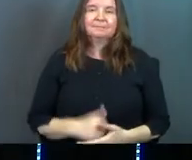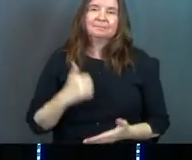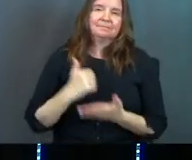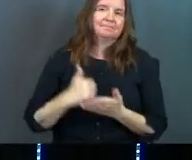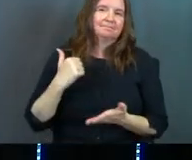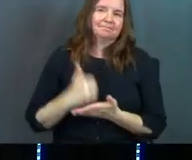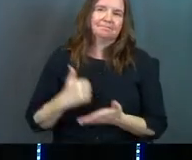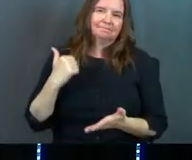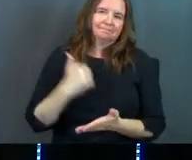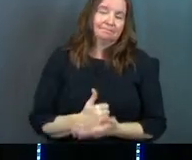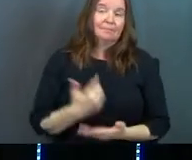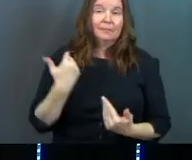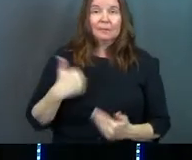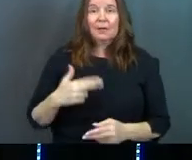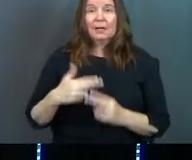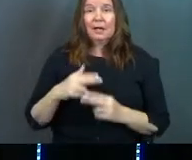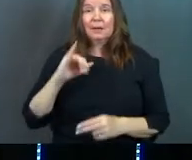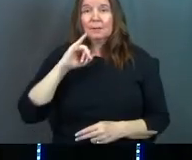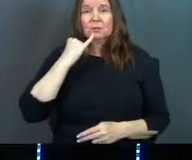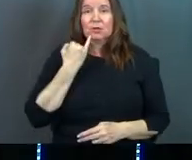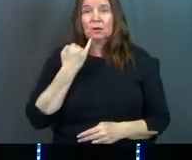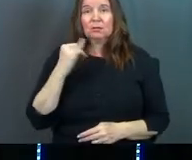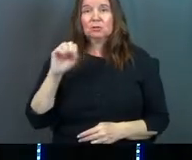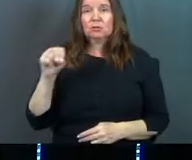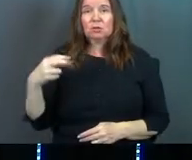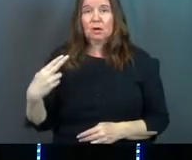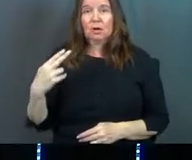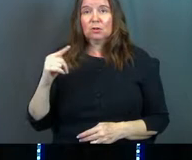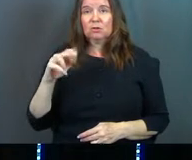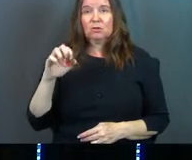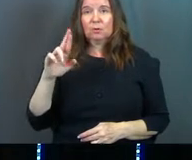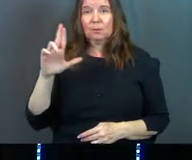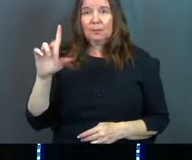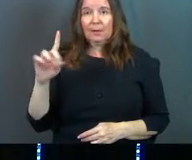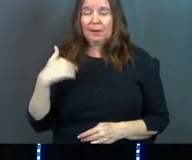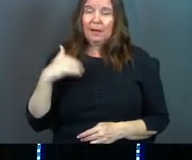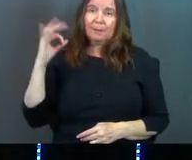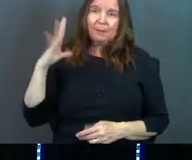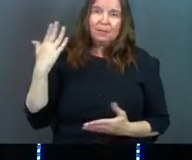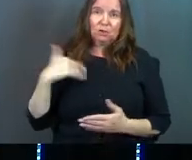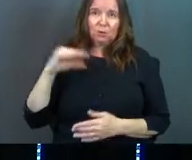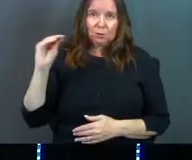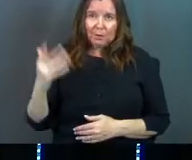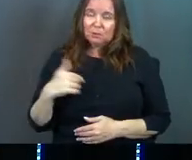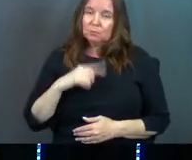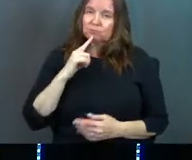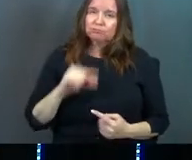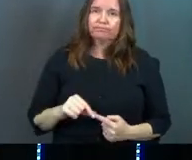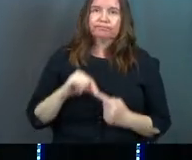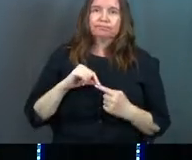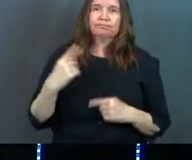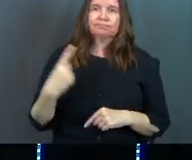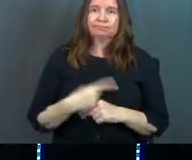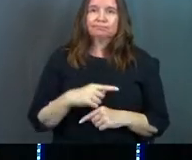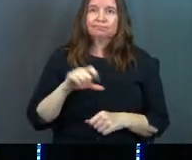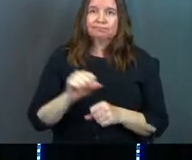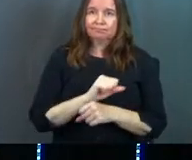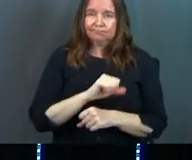Amen, amen, amen. My name is Josh Trueblood, and I am one of the pastors here at Grace, and it's a really special day.